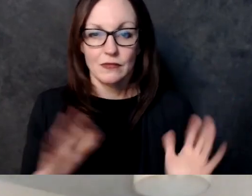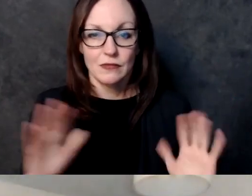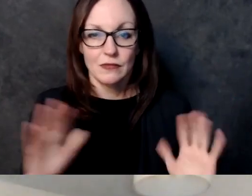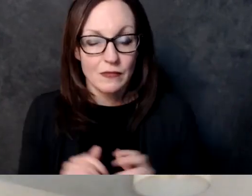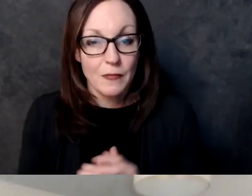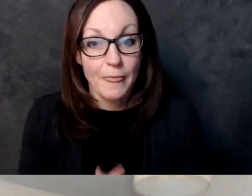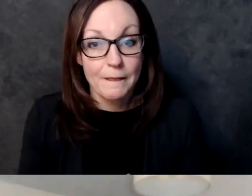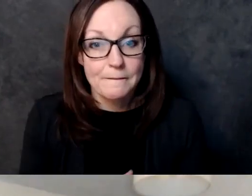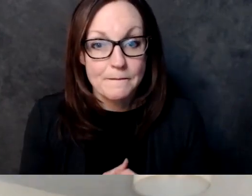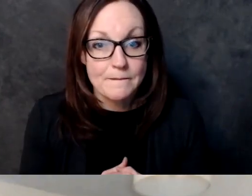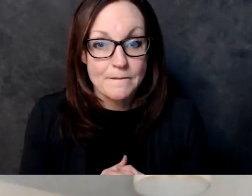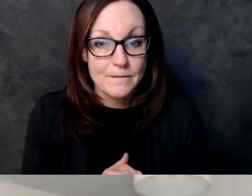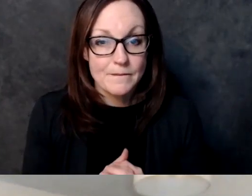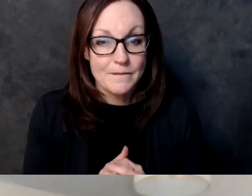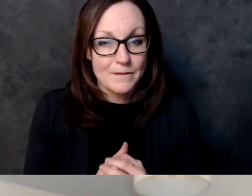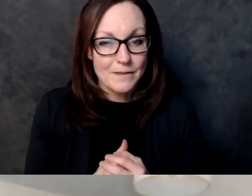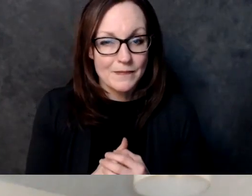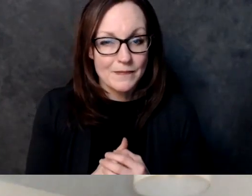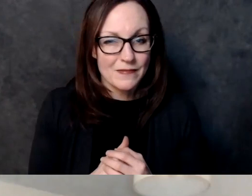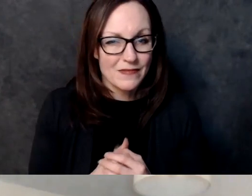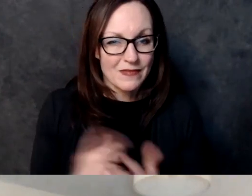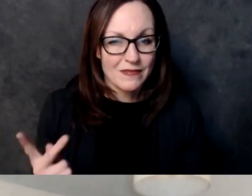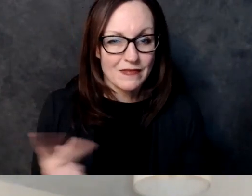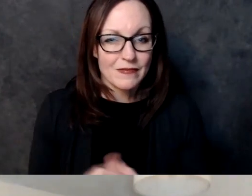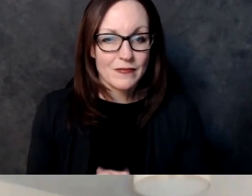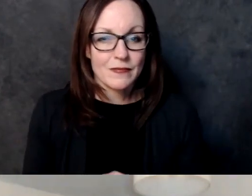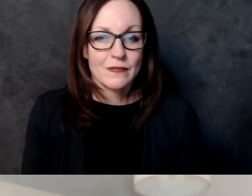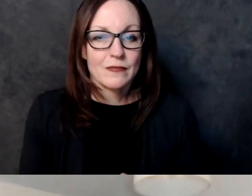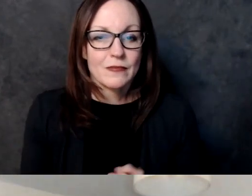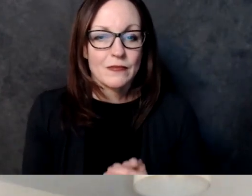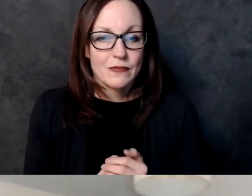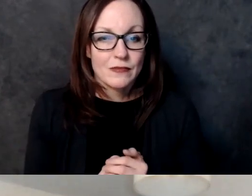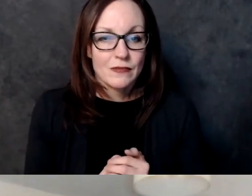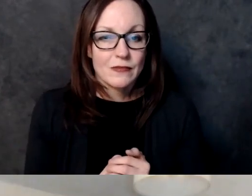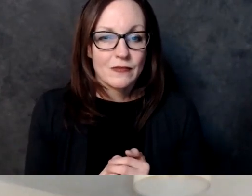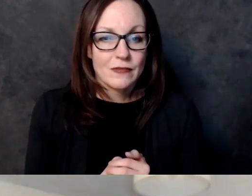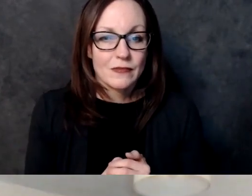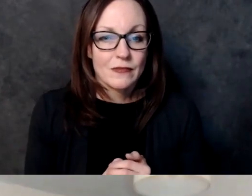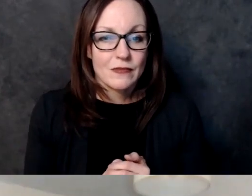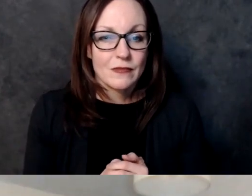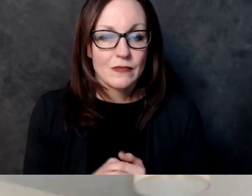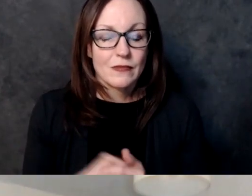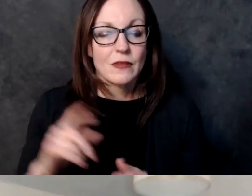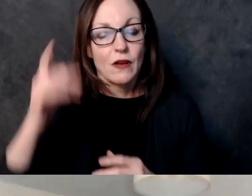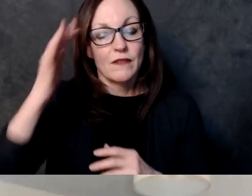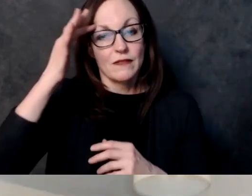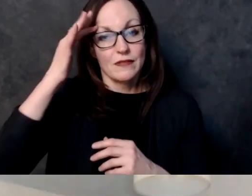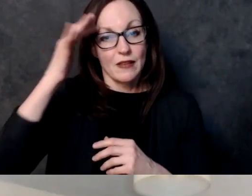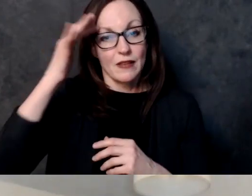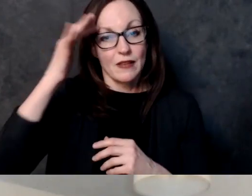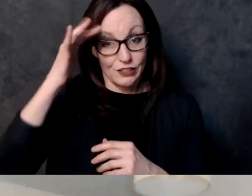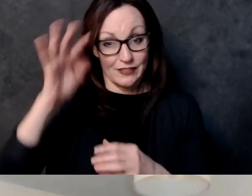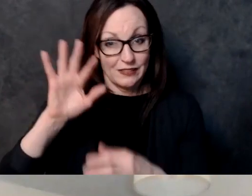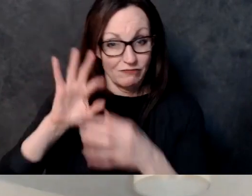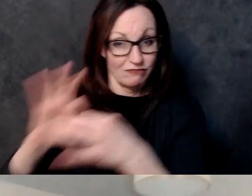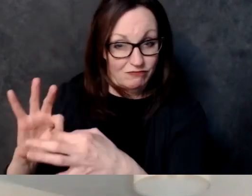more you know the long story the long and short of it is there's kind of been in the history of policing this country uh since the first